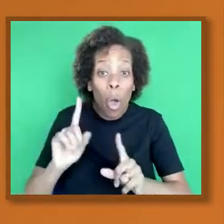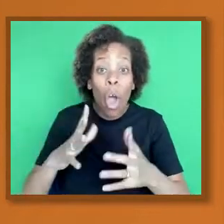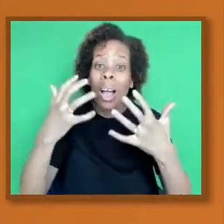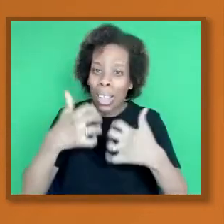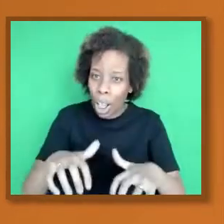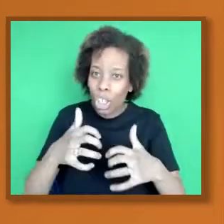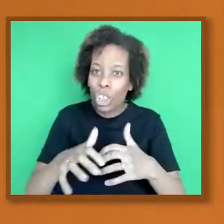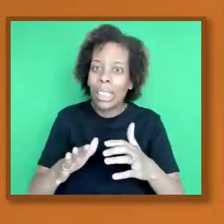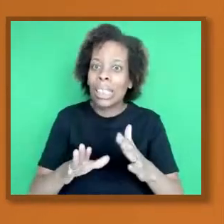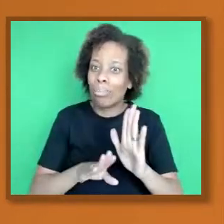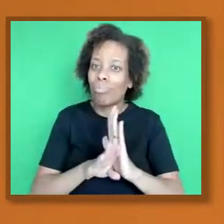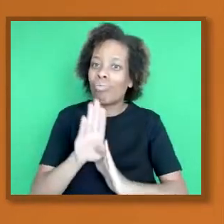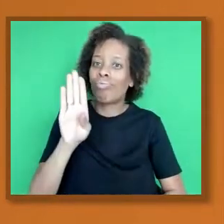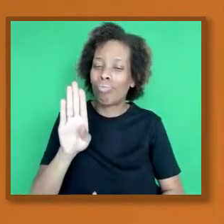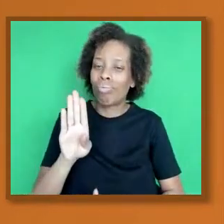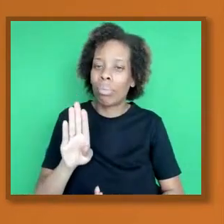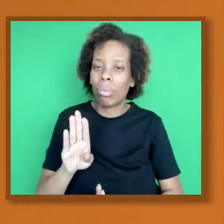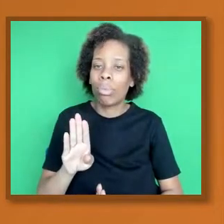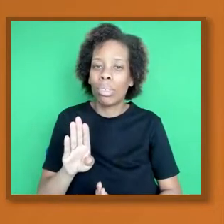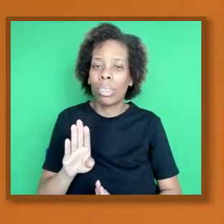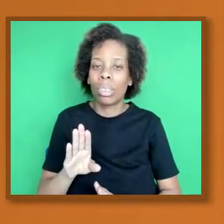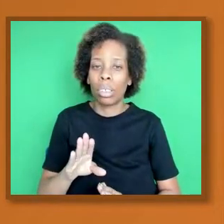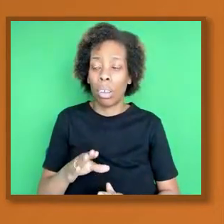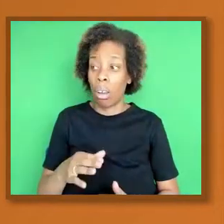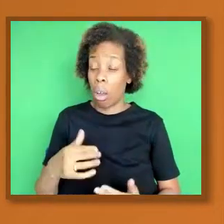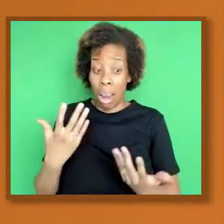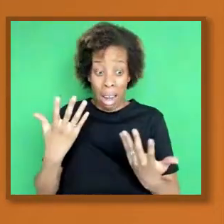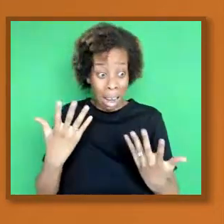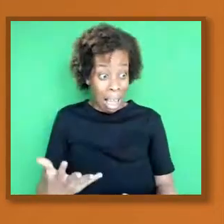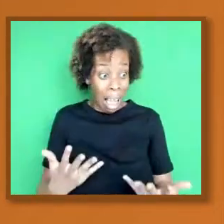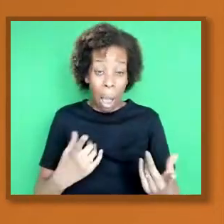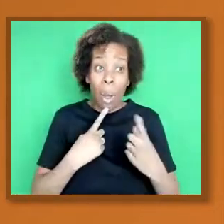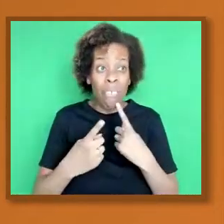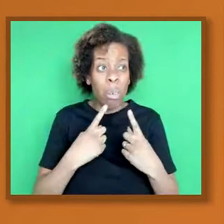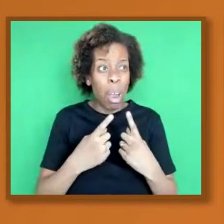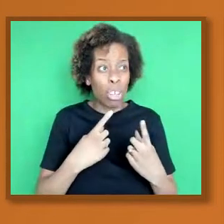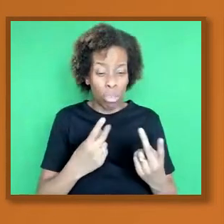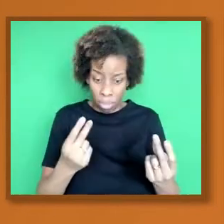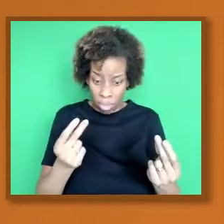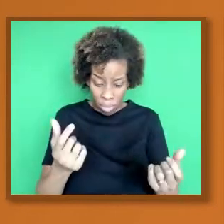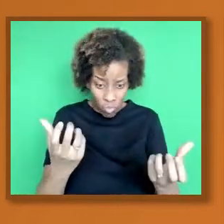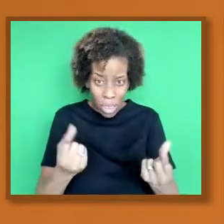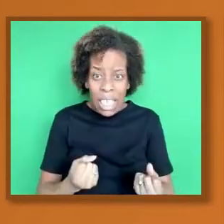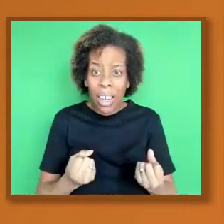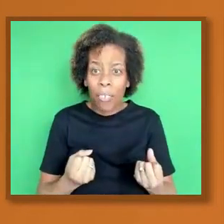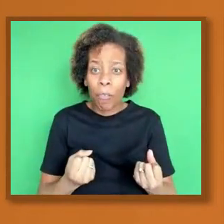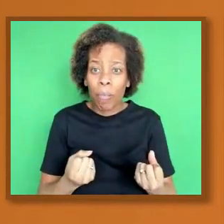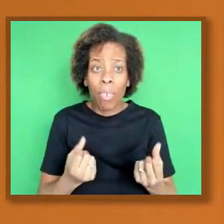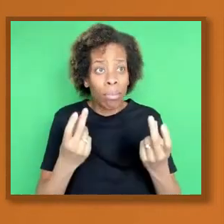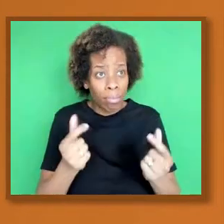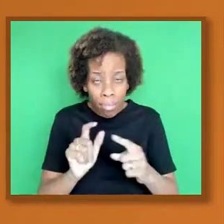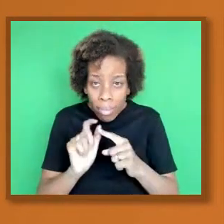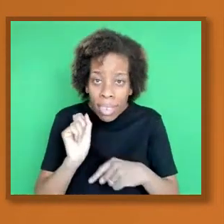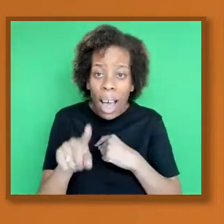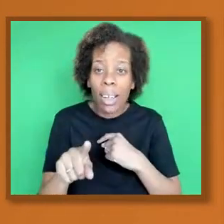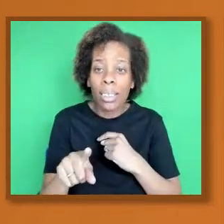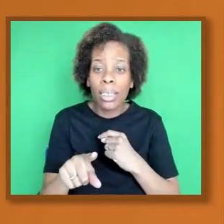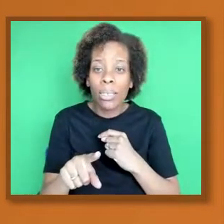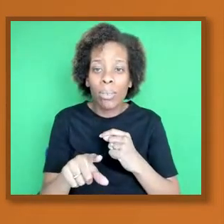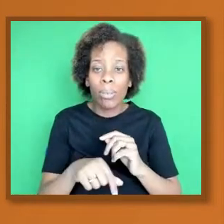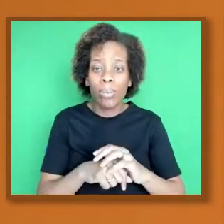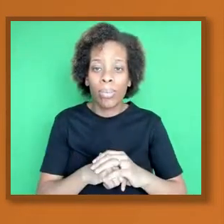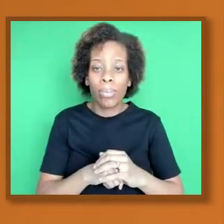information much quicker speed. Now, when we if we use that similar kind of analogy,